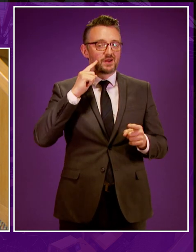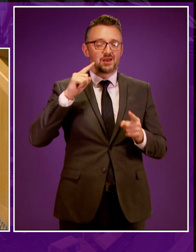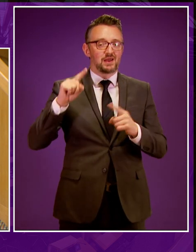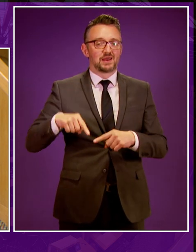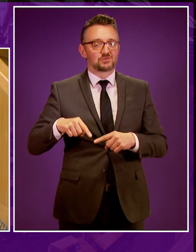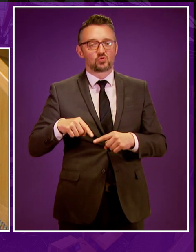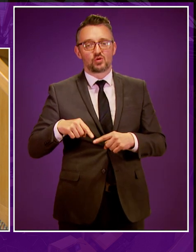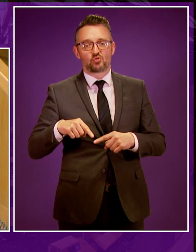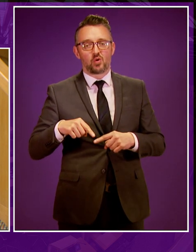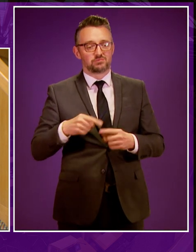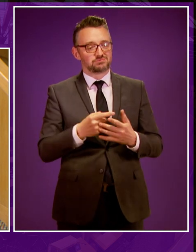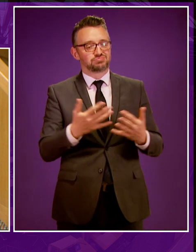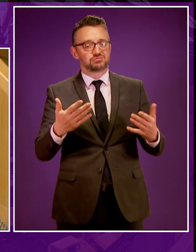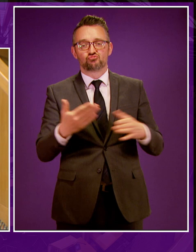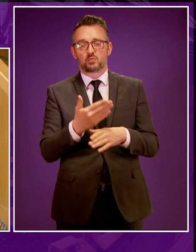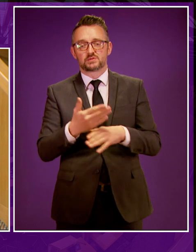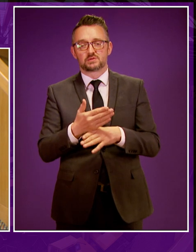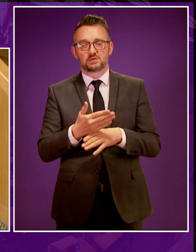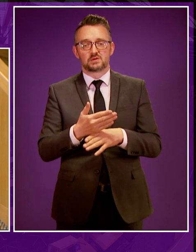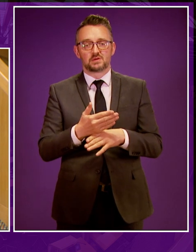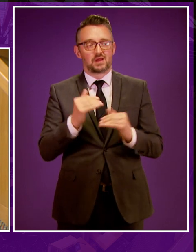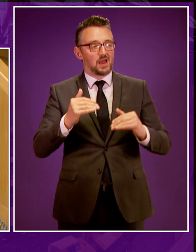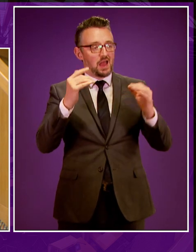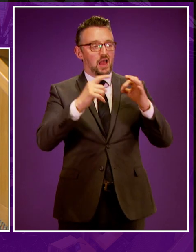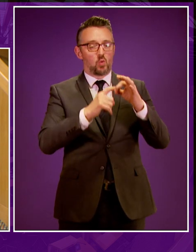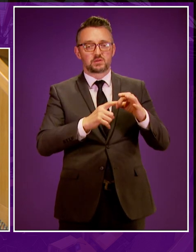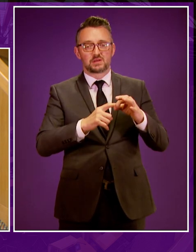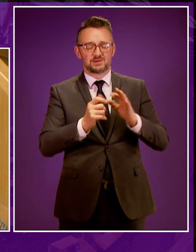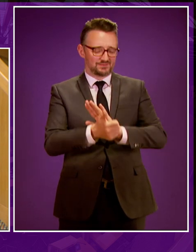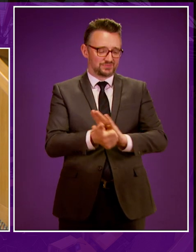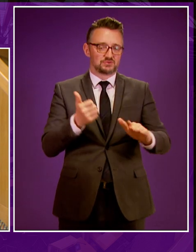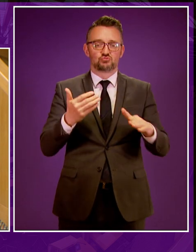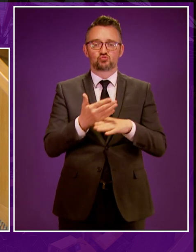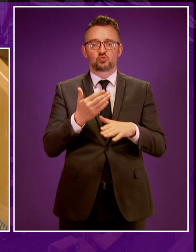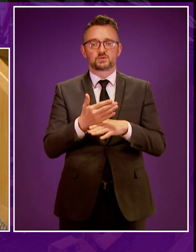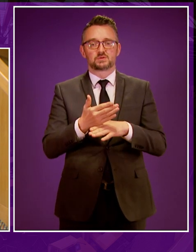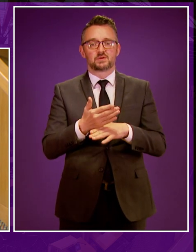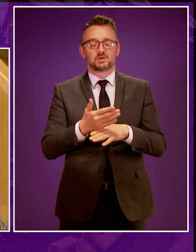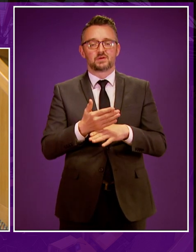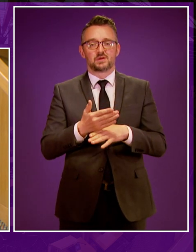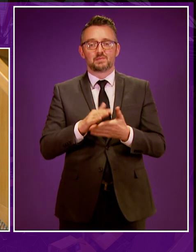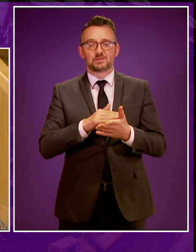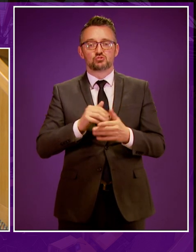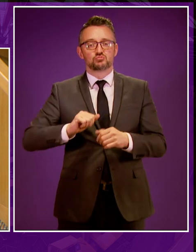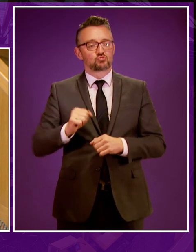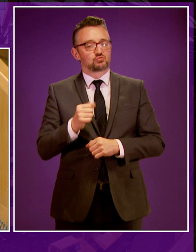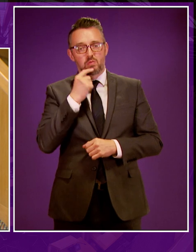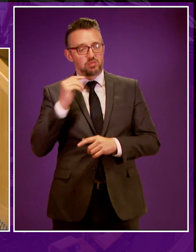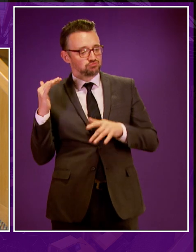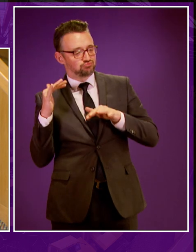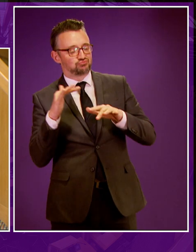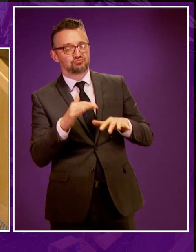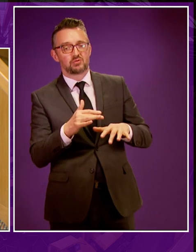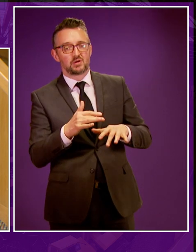fantastic chance for so many Scots. High quality, highly skilled jobs which would have taken in Scottish talent and